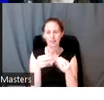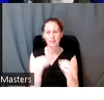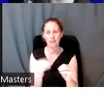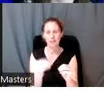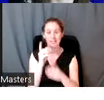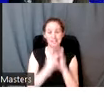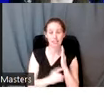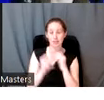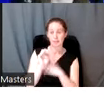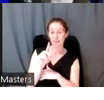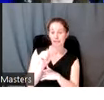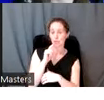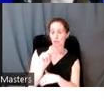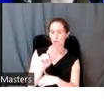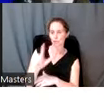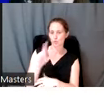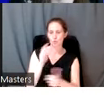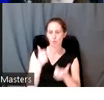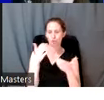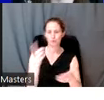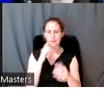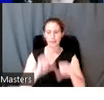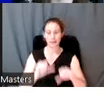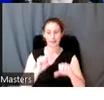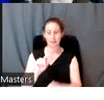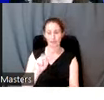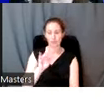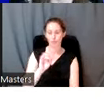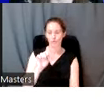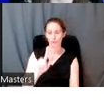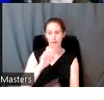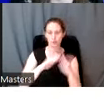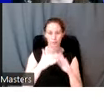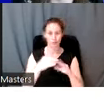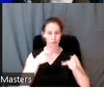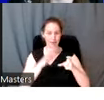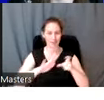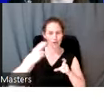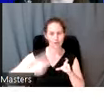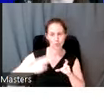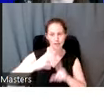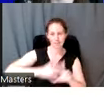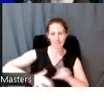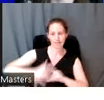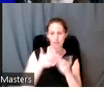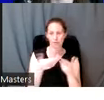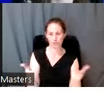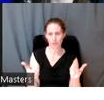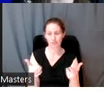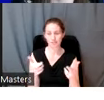as tools for contributing to the capacity of tribal communities to manage their historic and environmental resources.